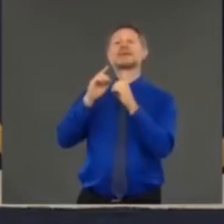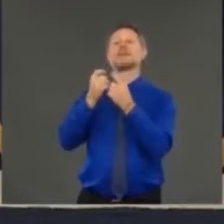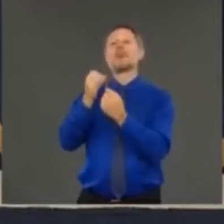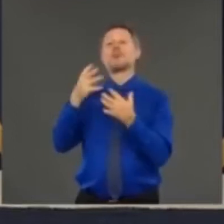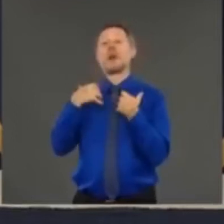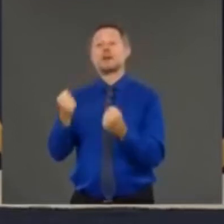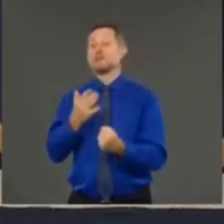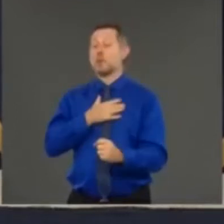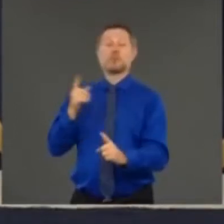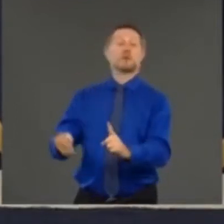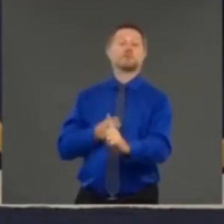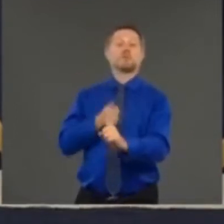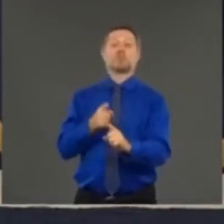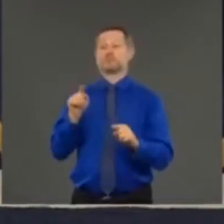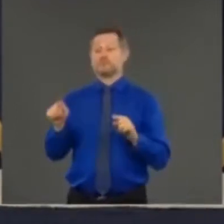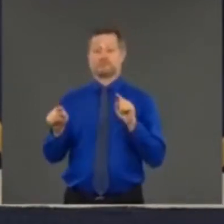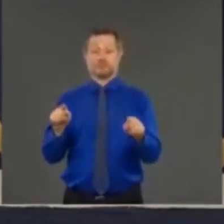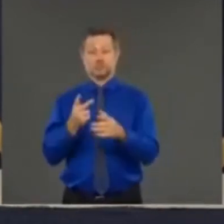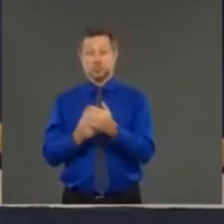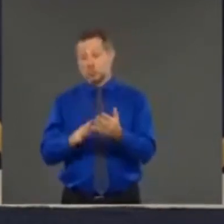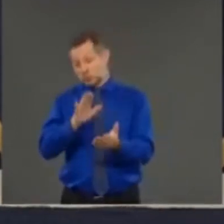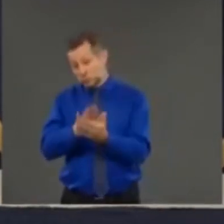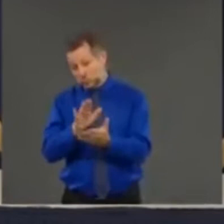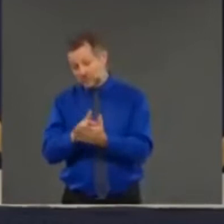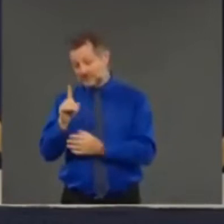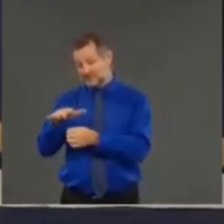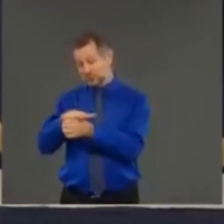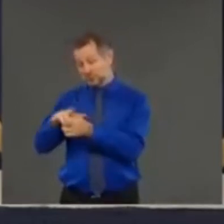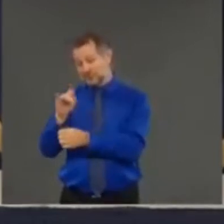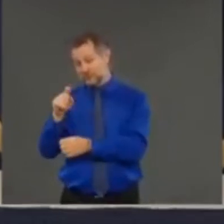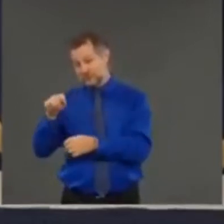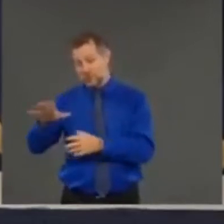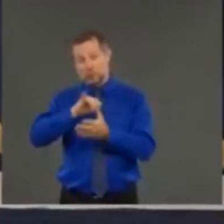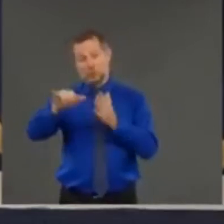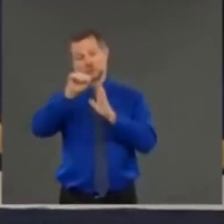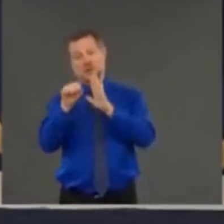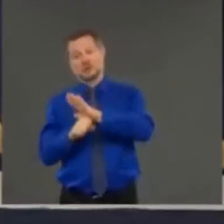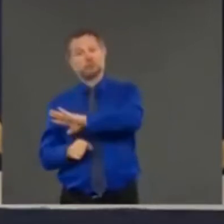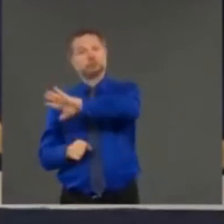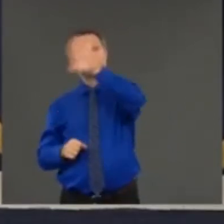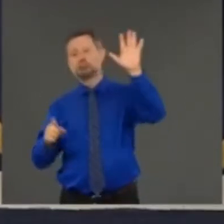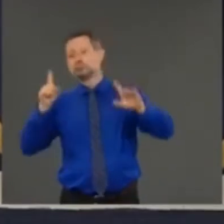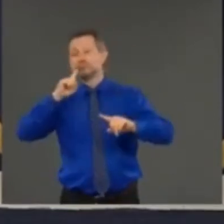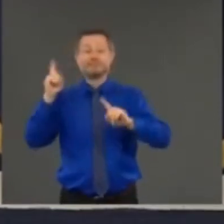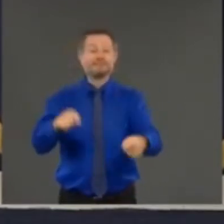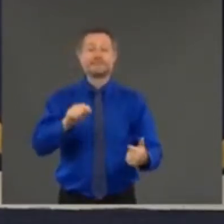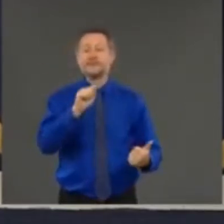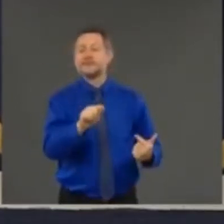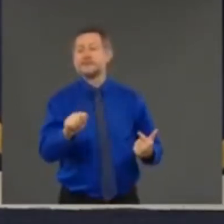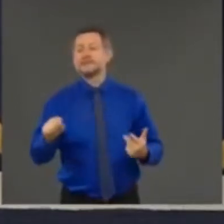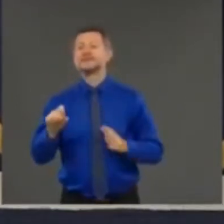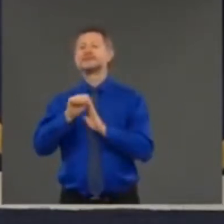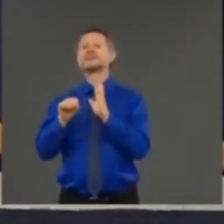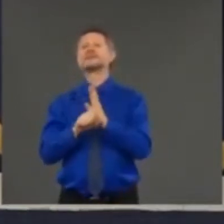going to be between a school district and the state or a school district and the state education